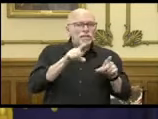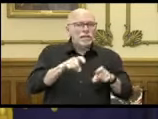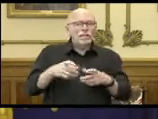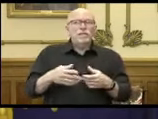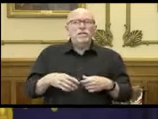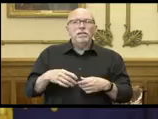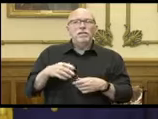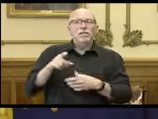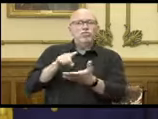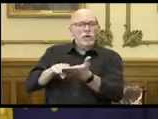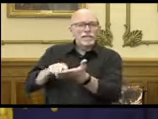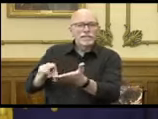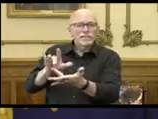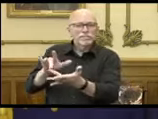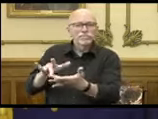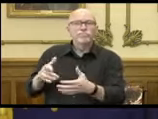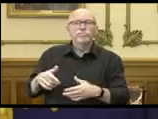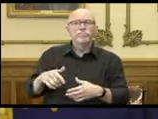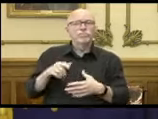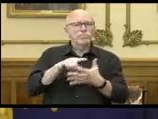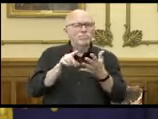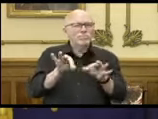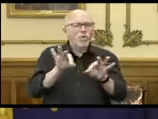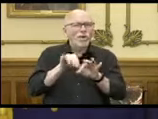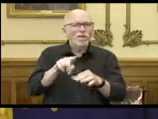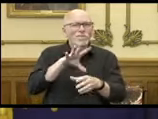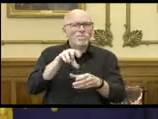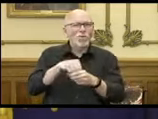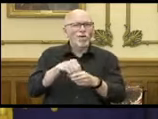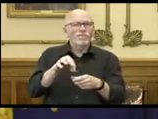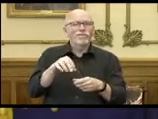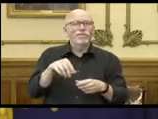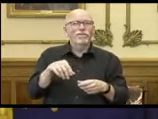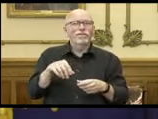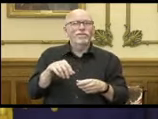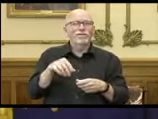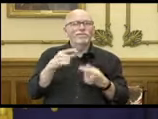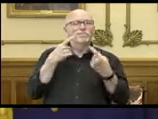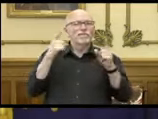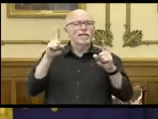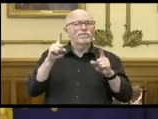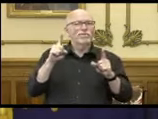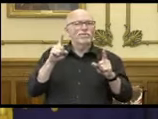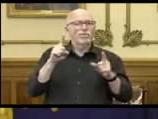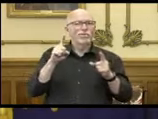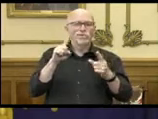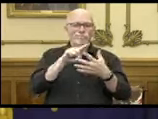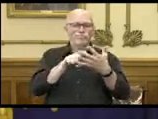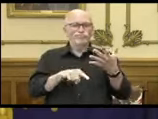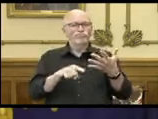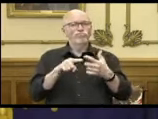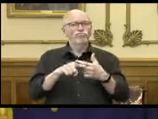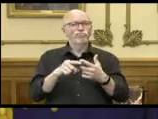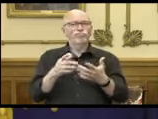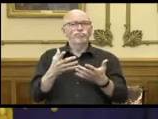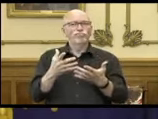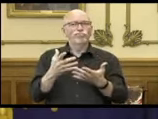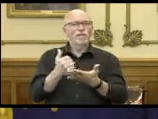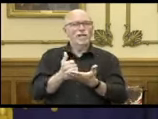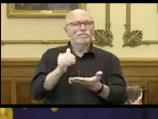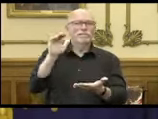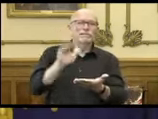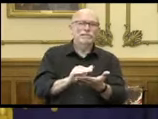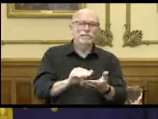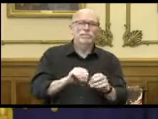you talked about tracing. All these are important. They're all part of the successful recipe to bend down that